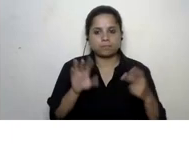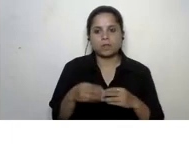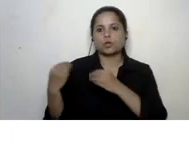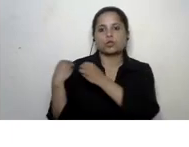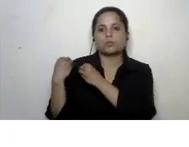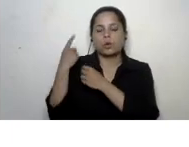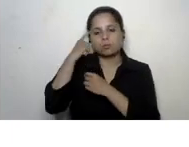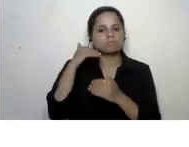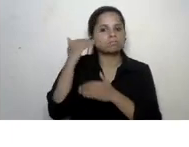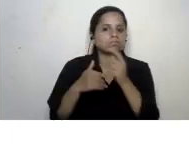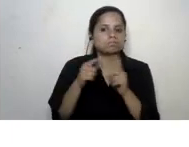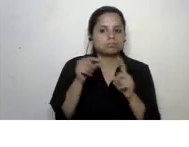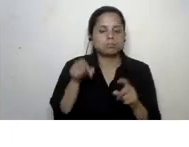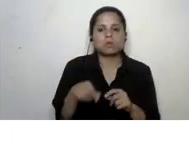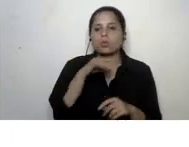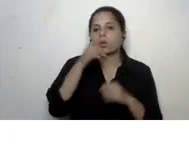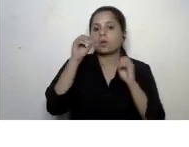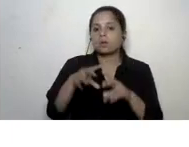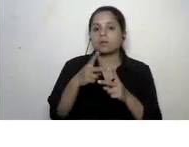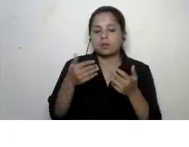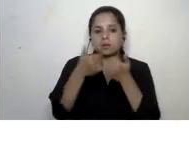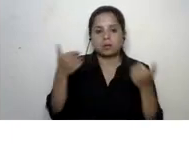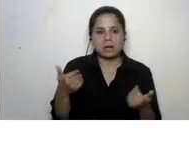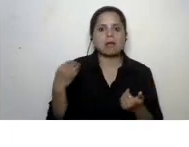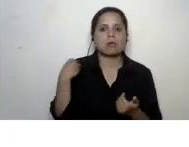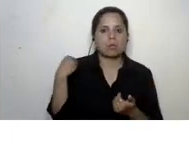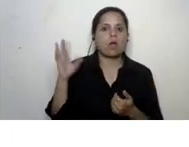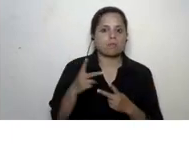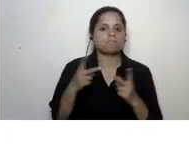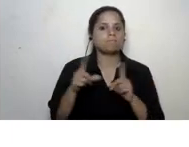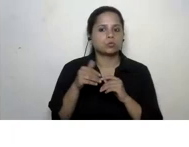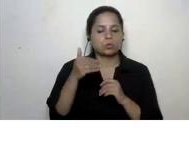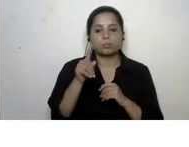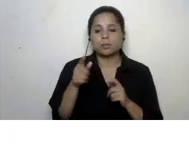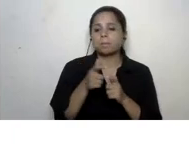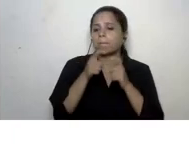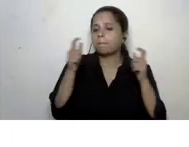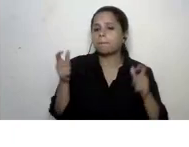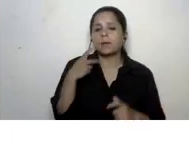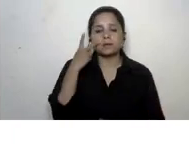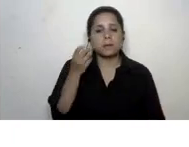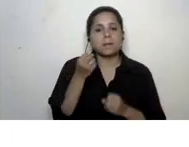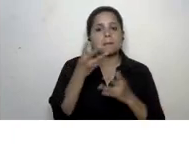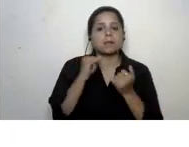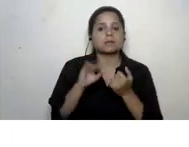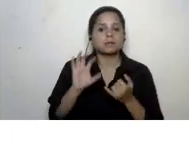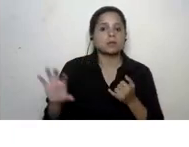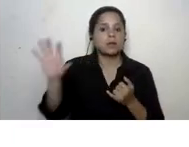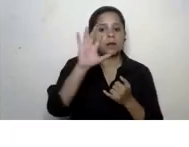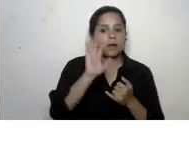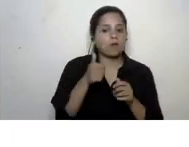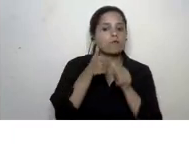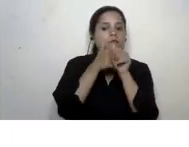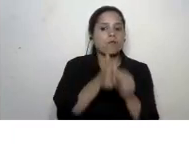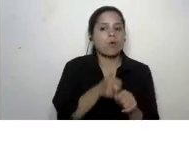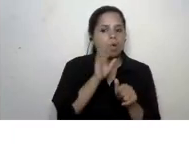responsibly and waste disposal is being done responsibly to a large extent i think many states all over our country are following it